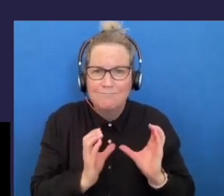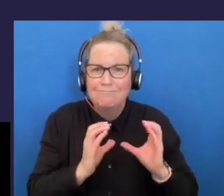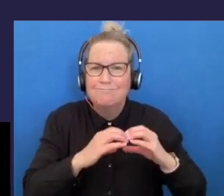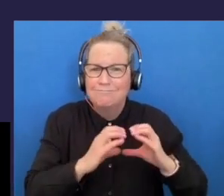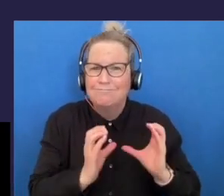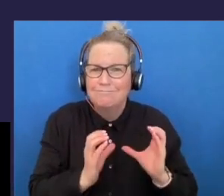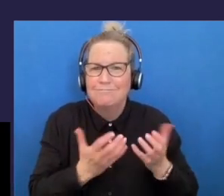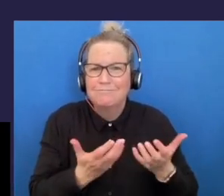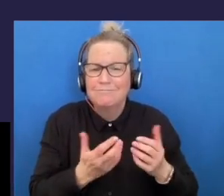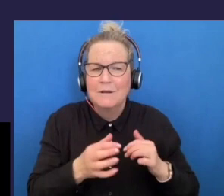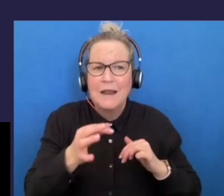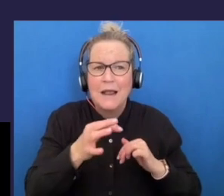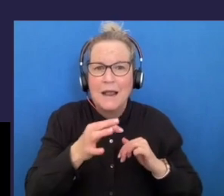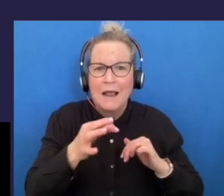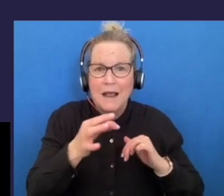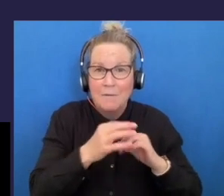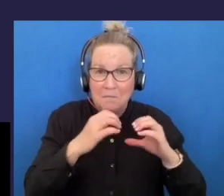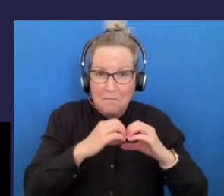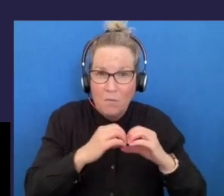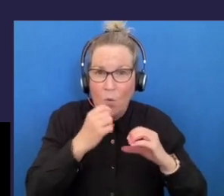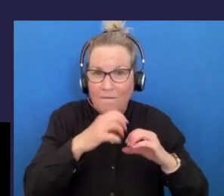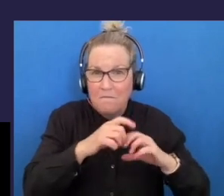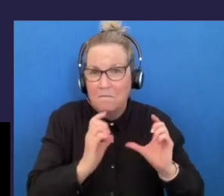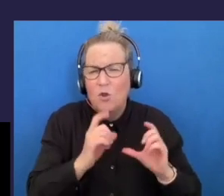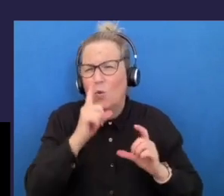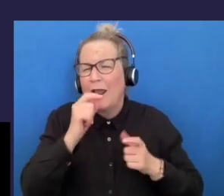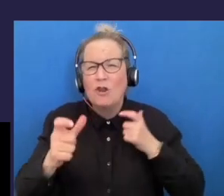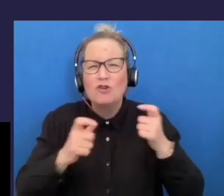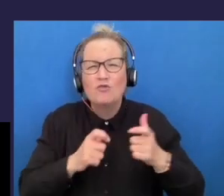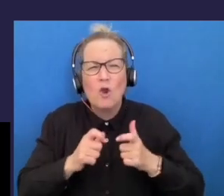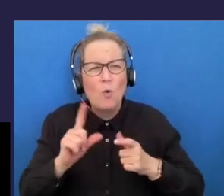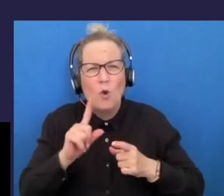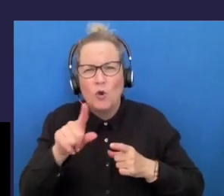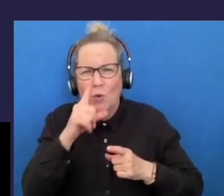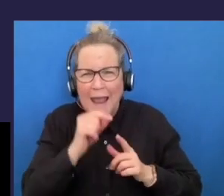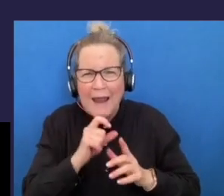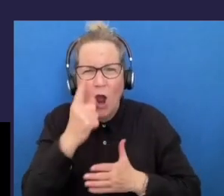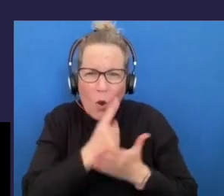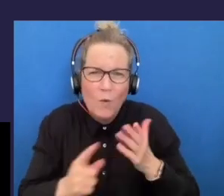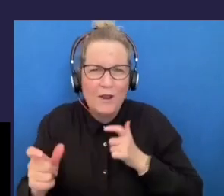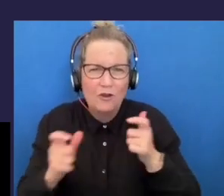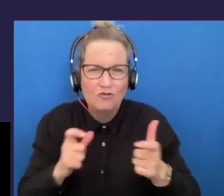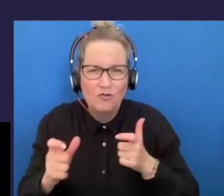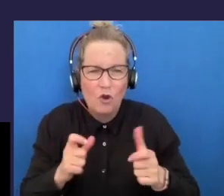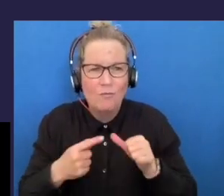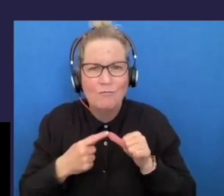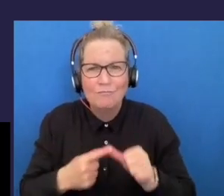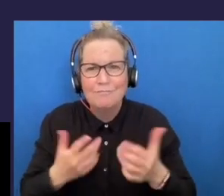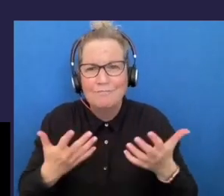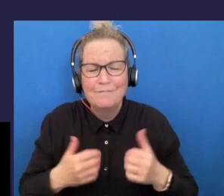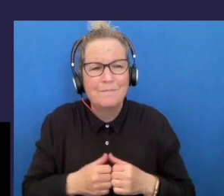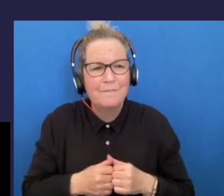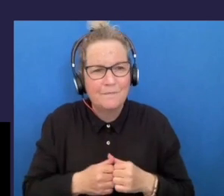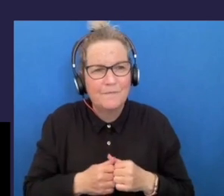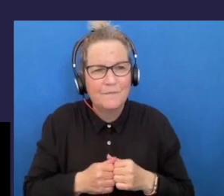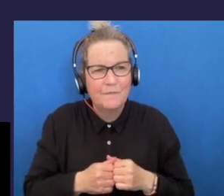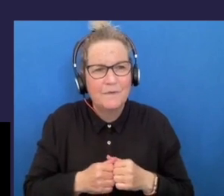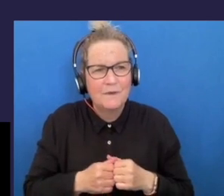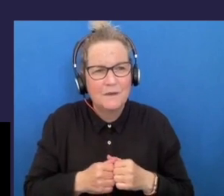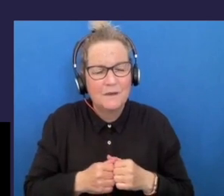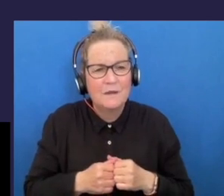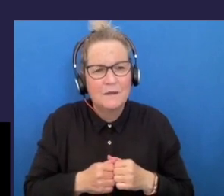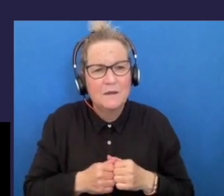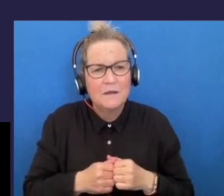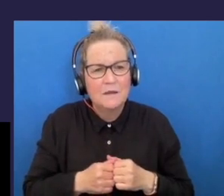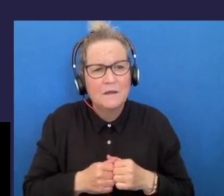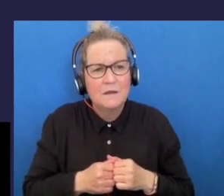all you can do is do what you can in your control so sometimes when i start talking about bird and fish and that i'll out a couple of people of